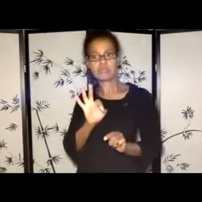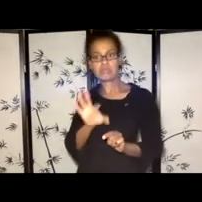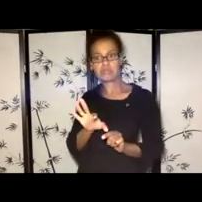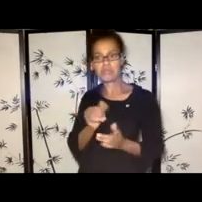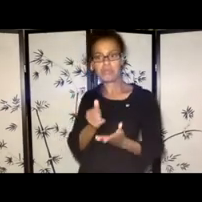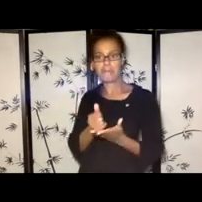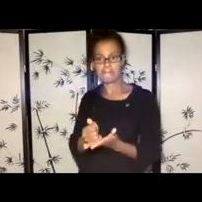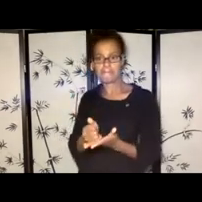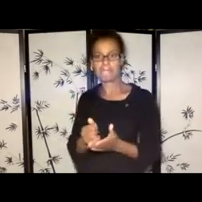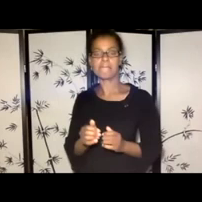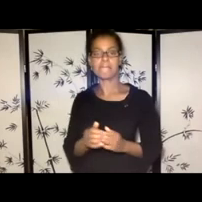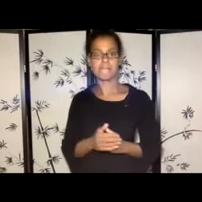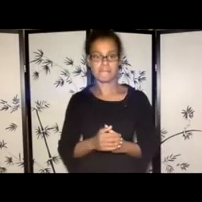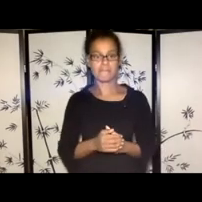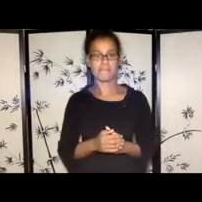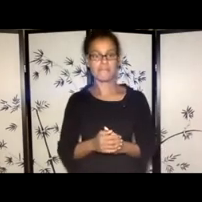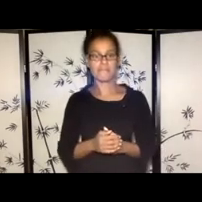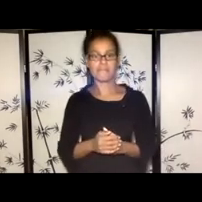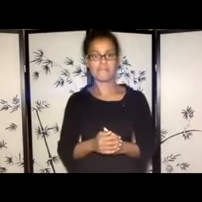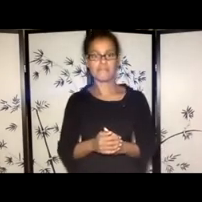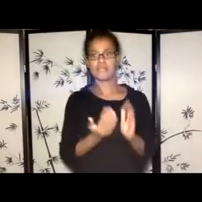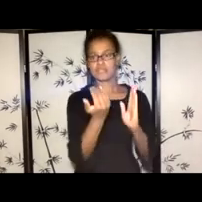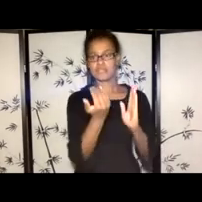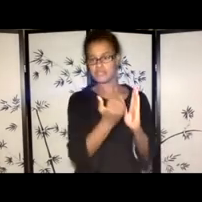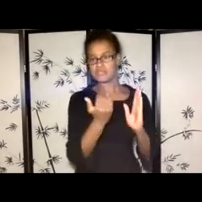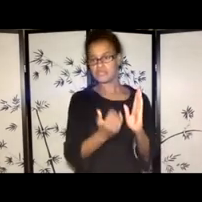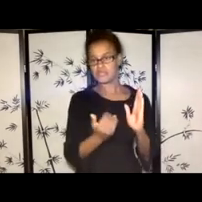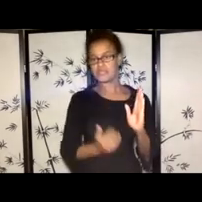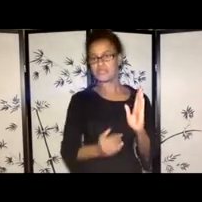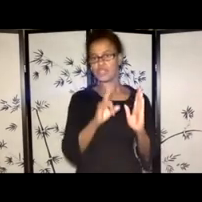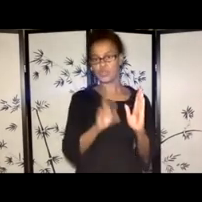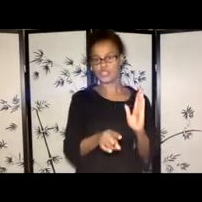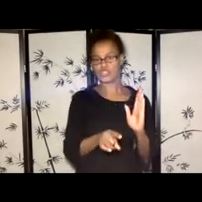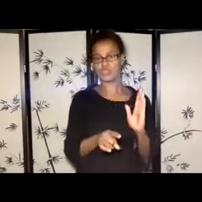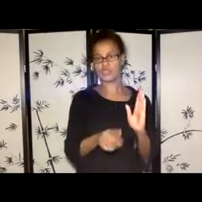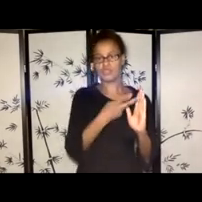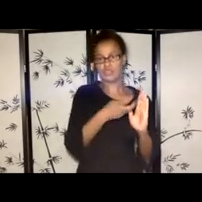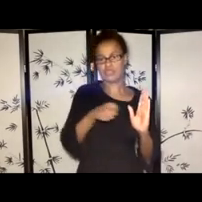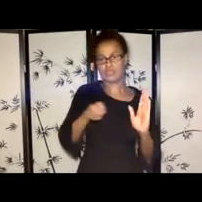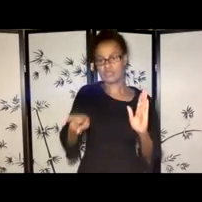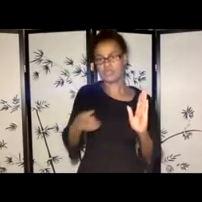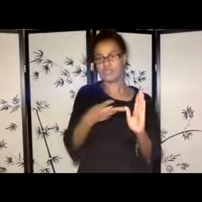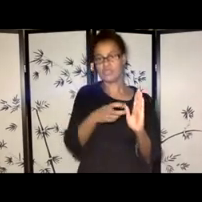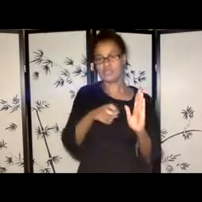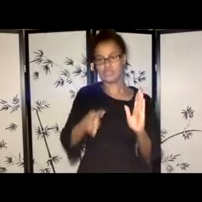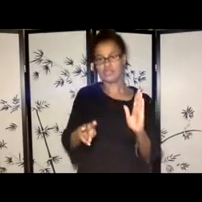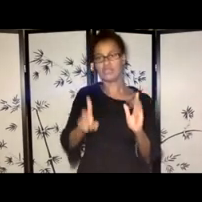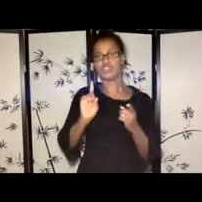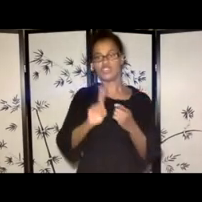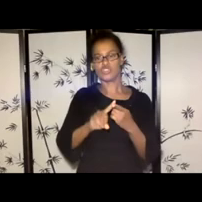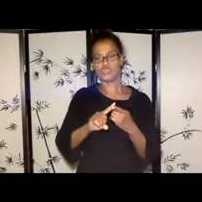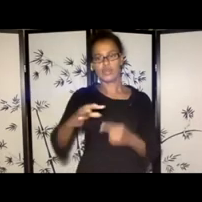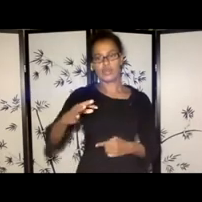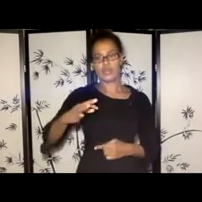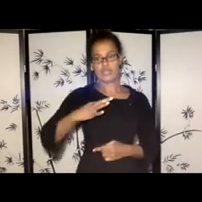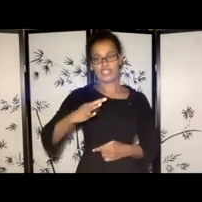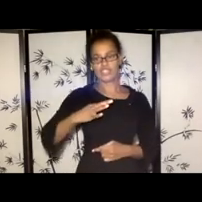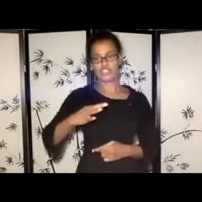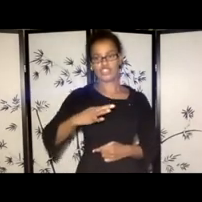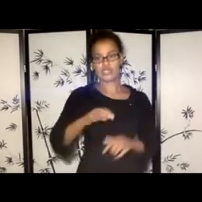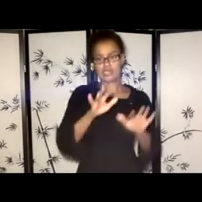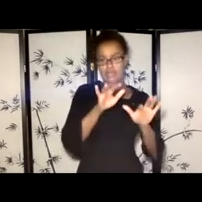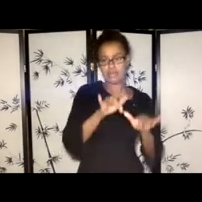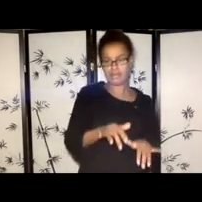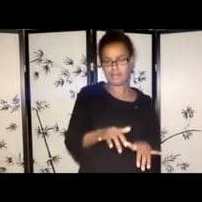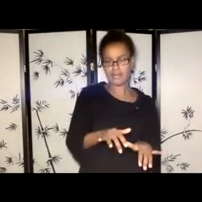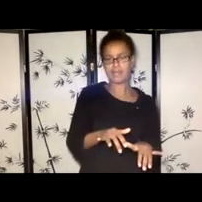So you'll notice there are questions and then you can cut and paste it into the application after, which is easier to work in. You can work